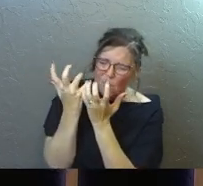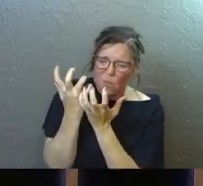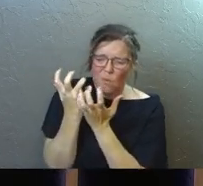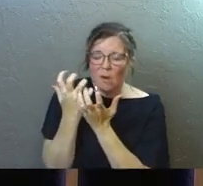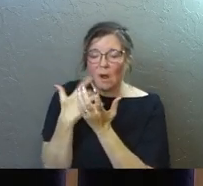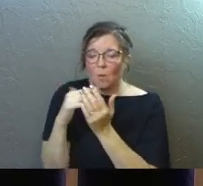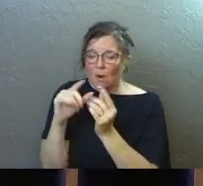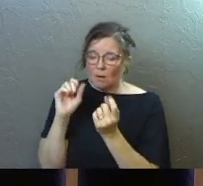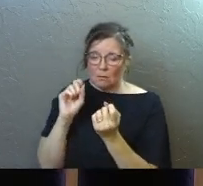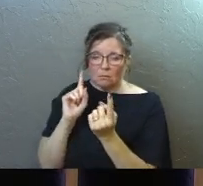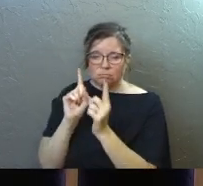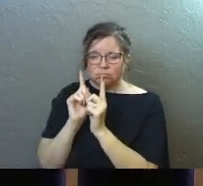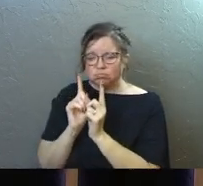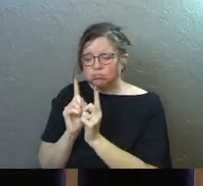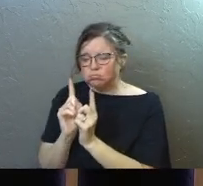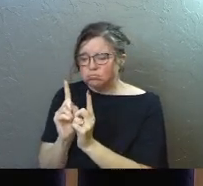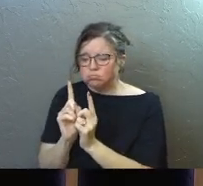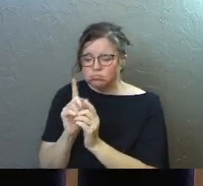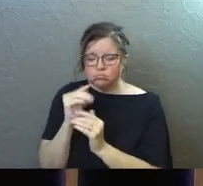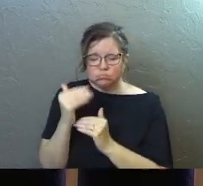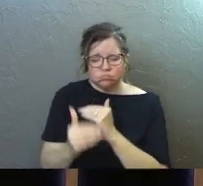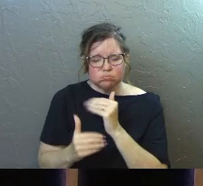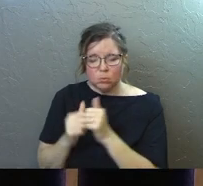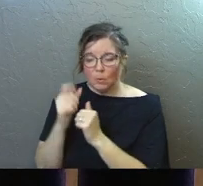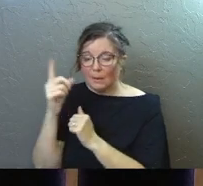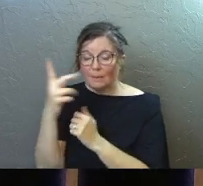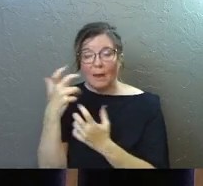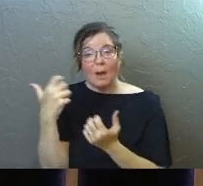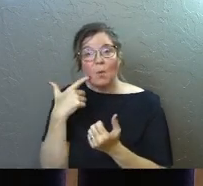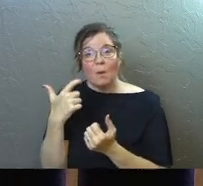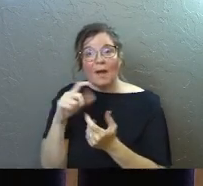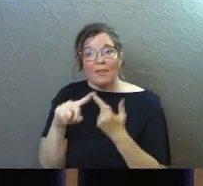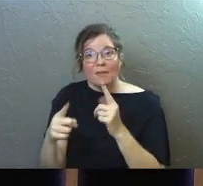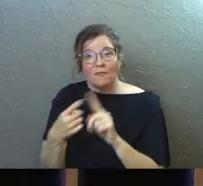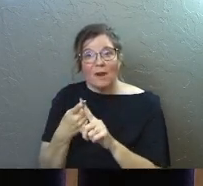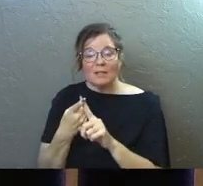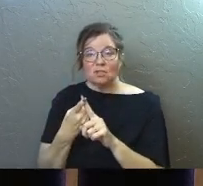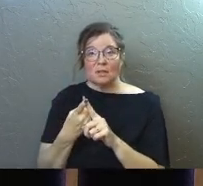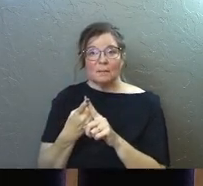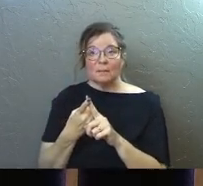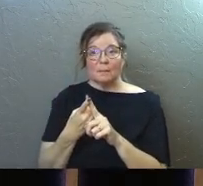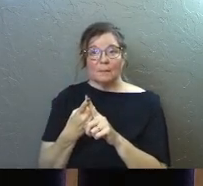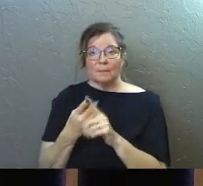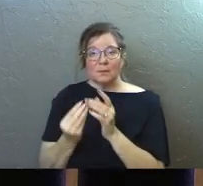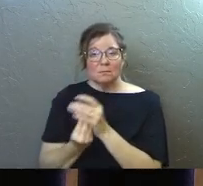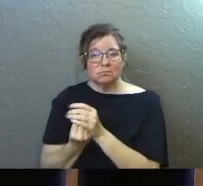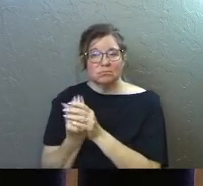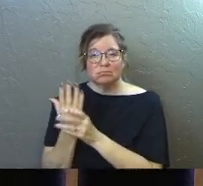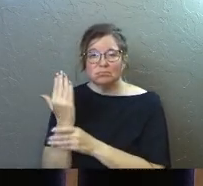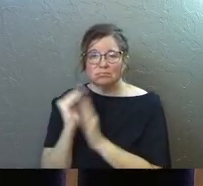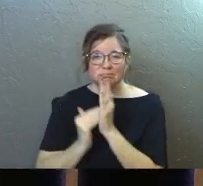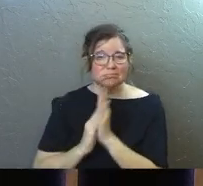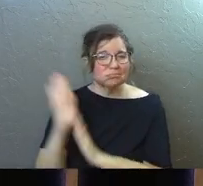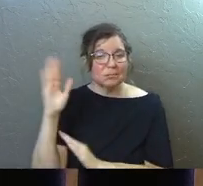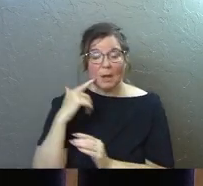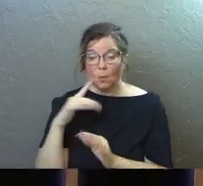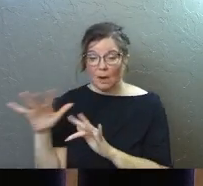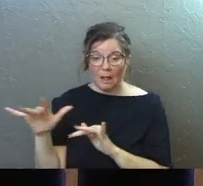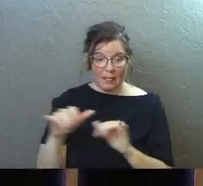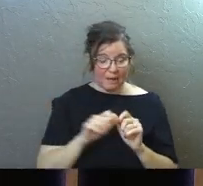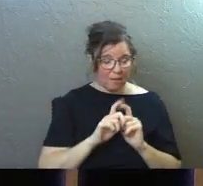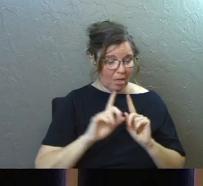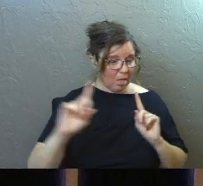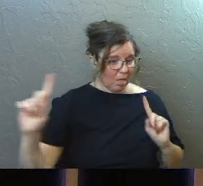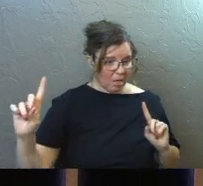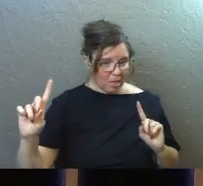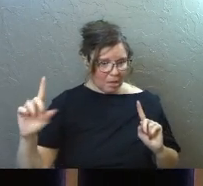want to walk right beside him and step with him because I want the friendship to just, and when I walk away from the